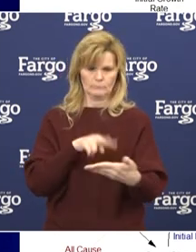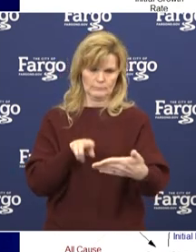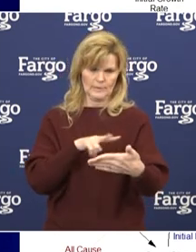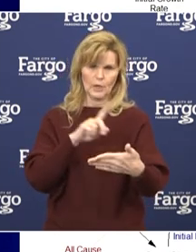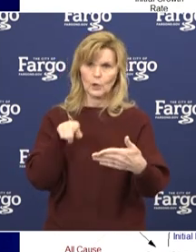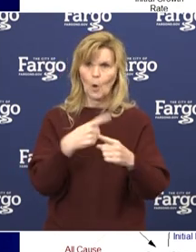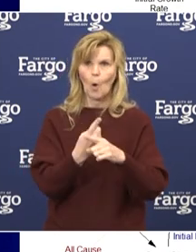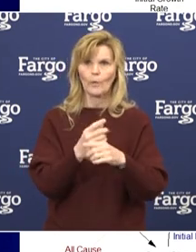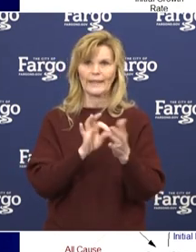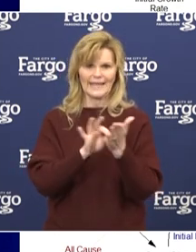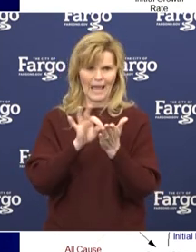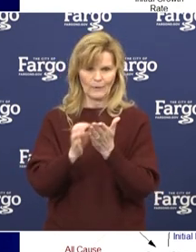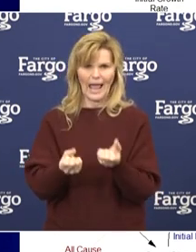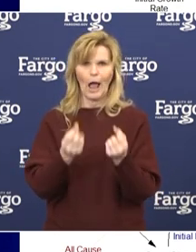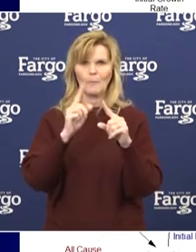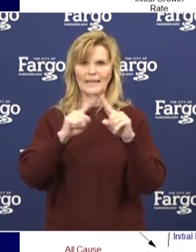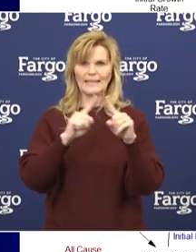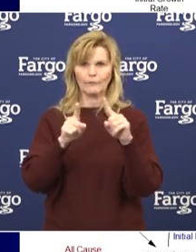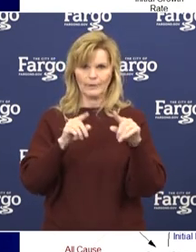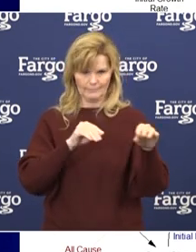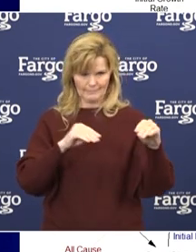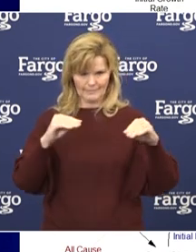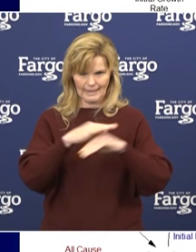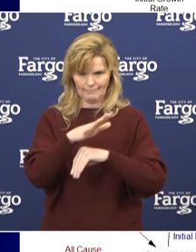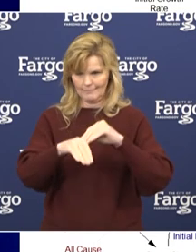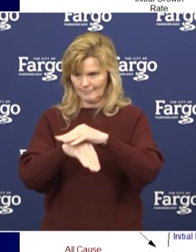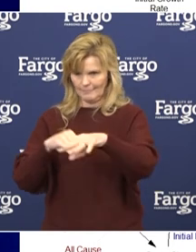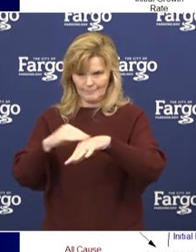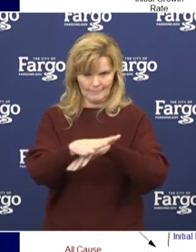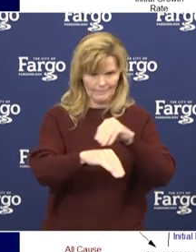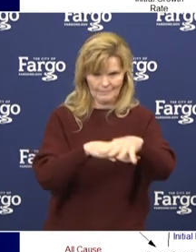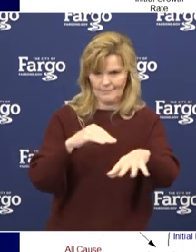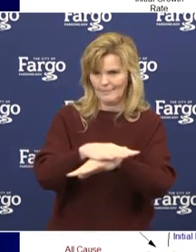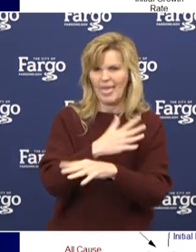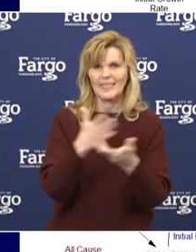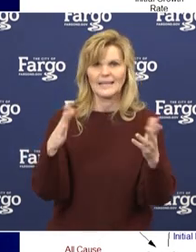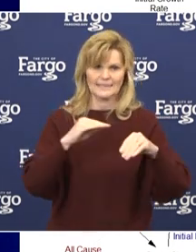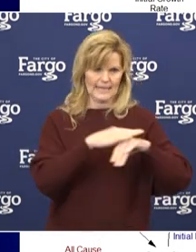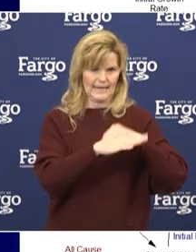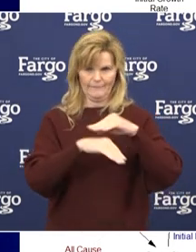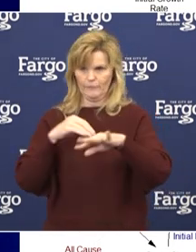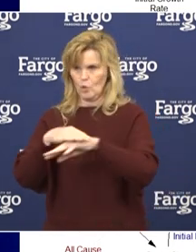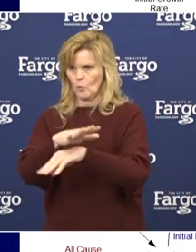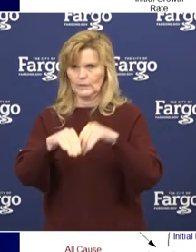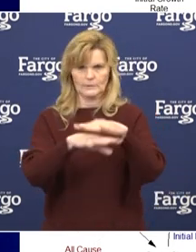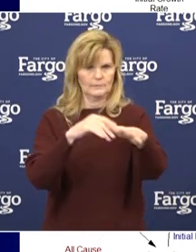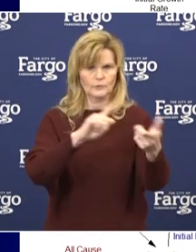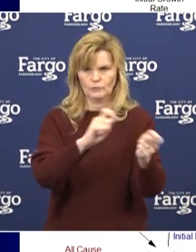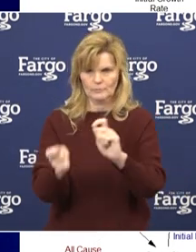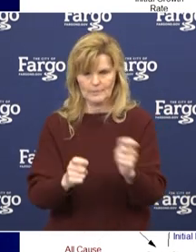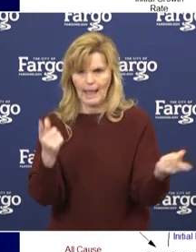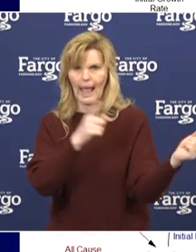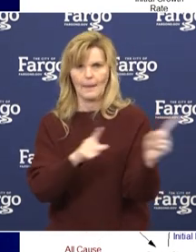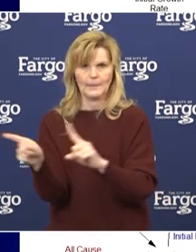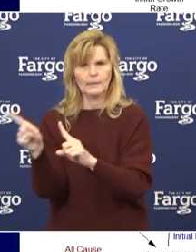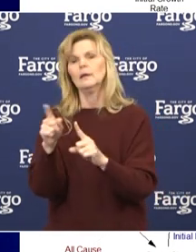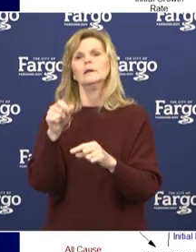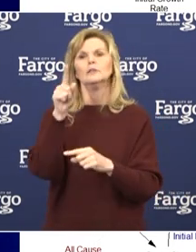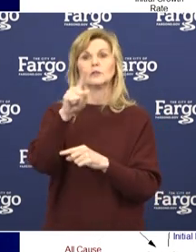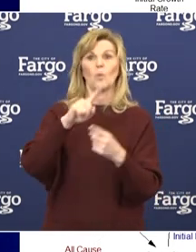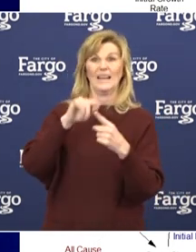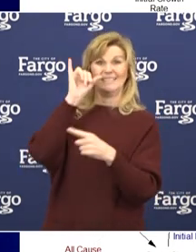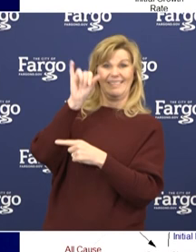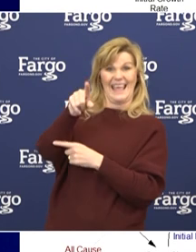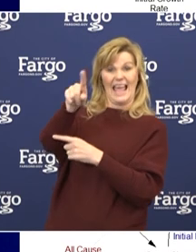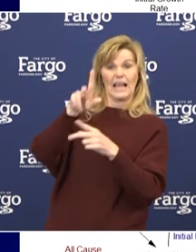many different influences there are on the model. But you can see there are multiple different influences on a model. So when a model comes out like this, it's always